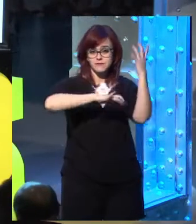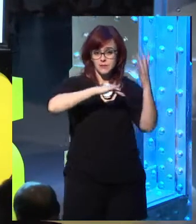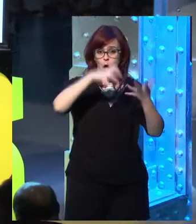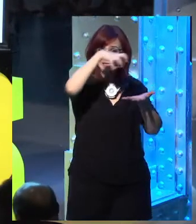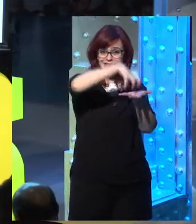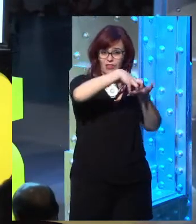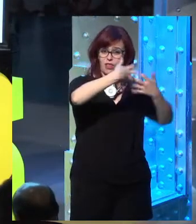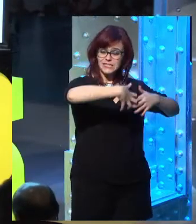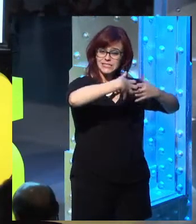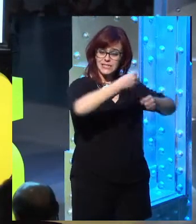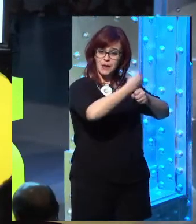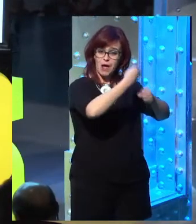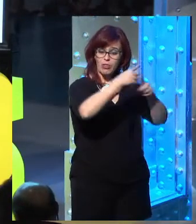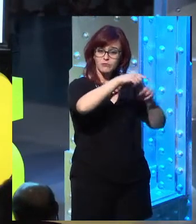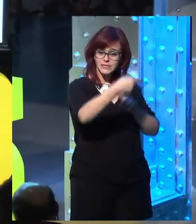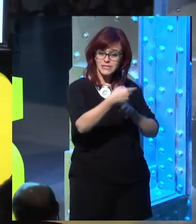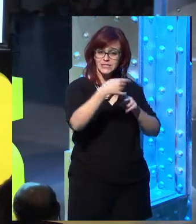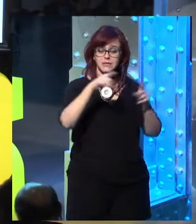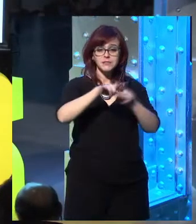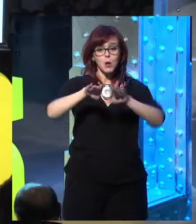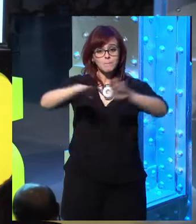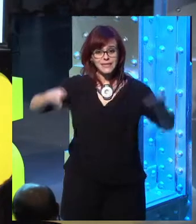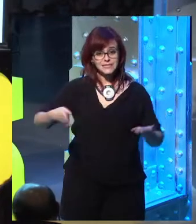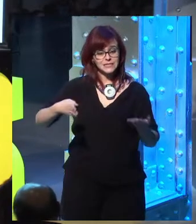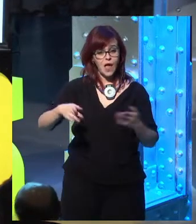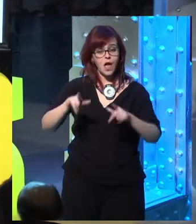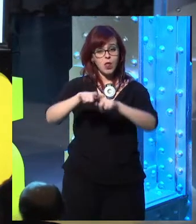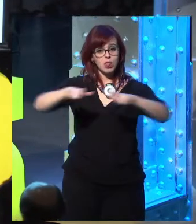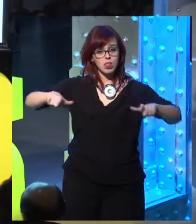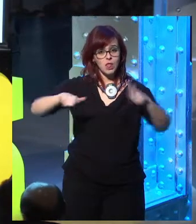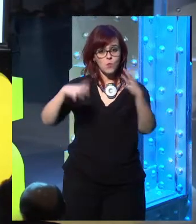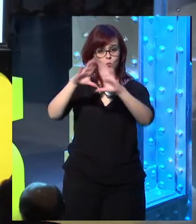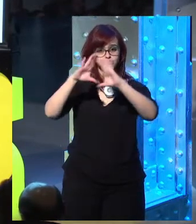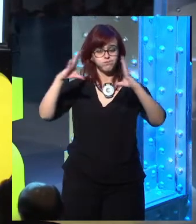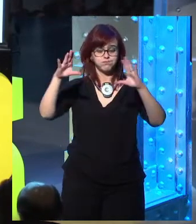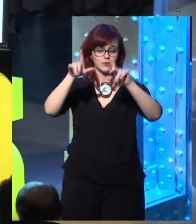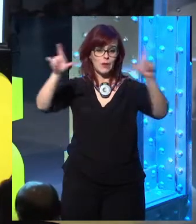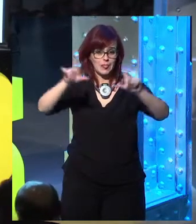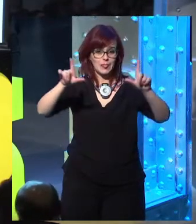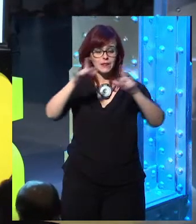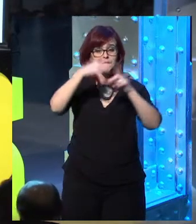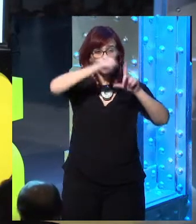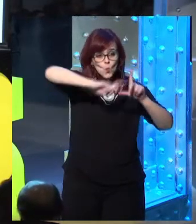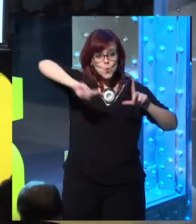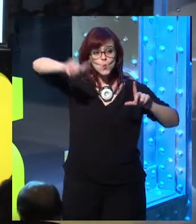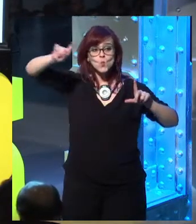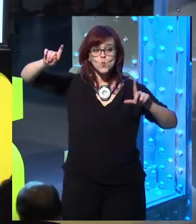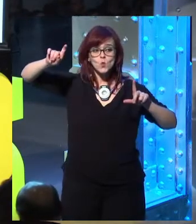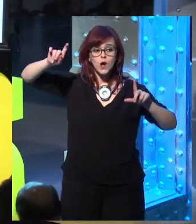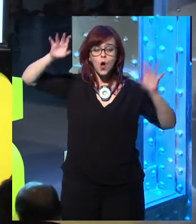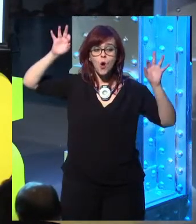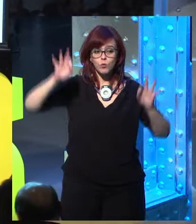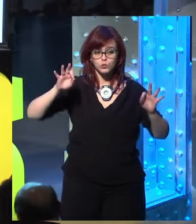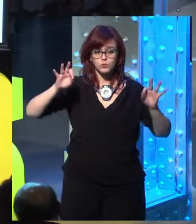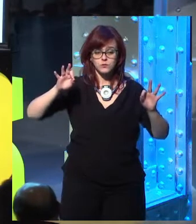what if we take it back down this curve and store it with us? We have plenty of capability to do that. It just depends